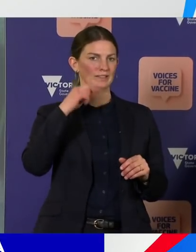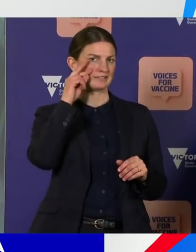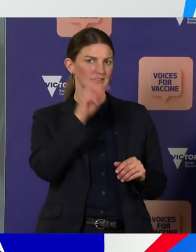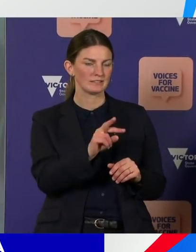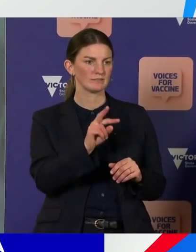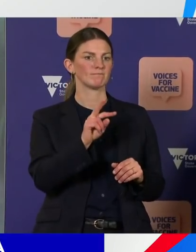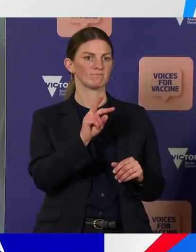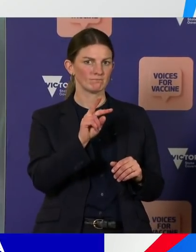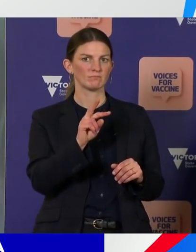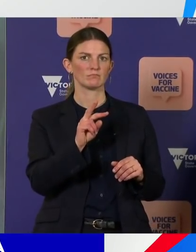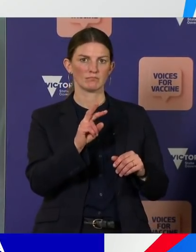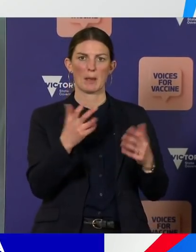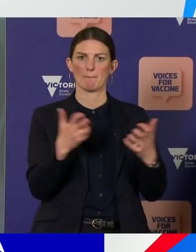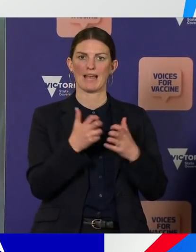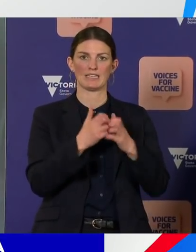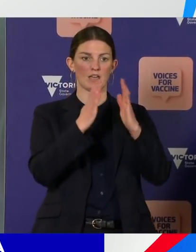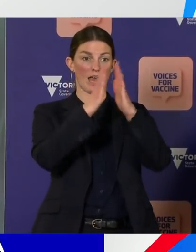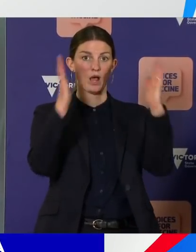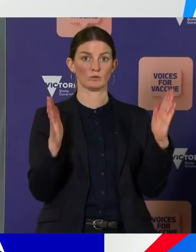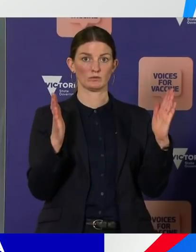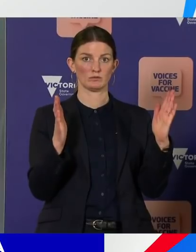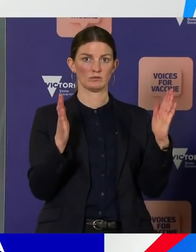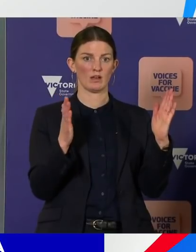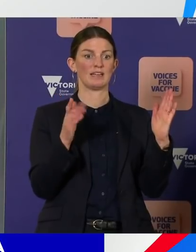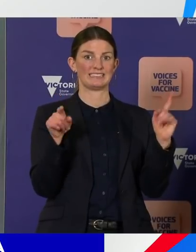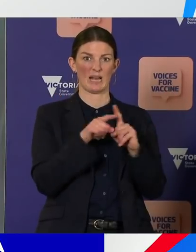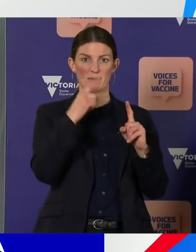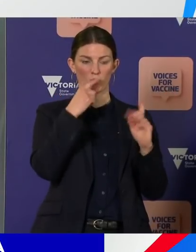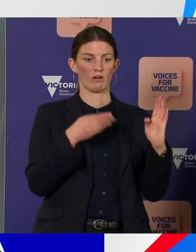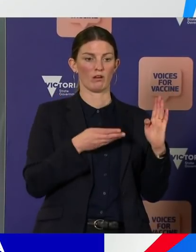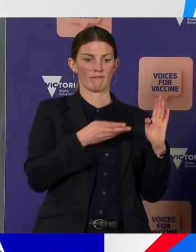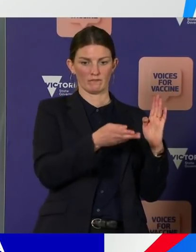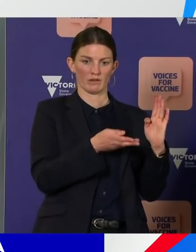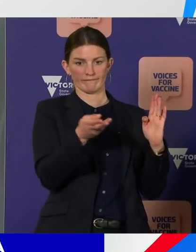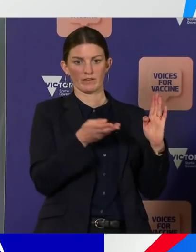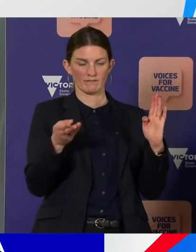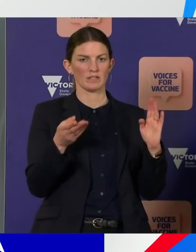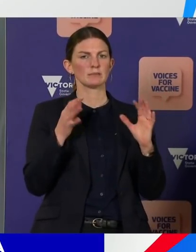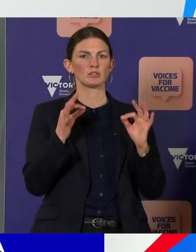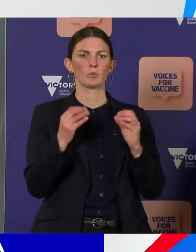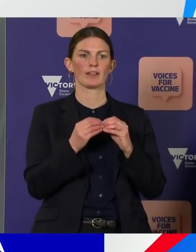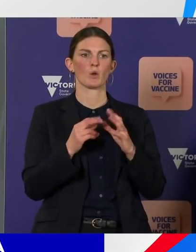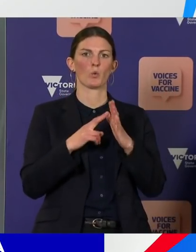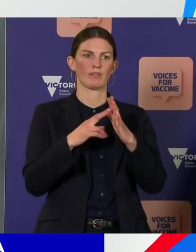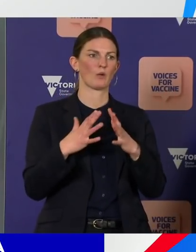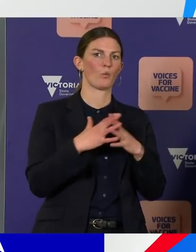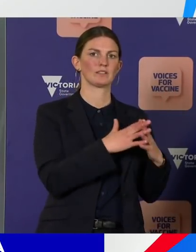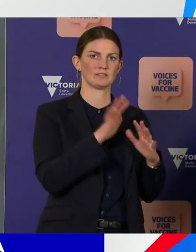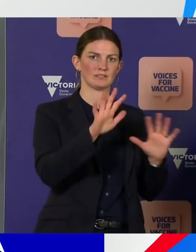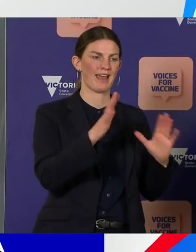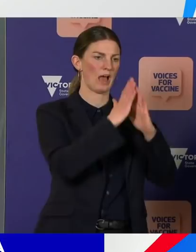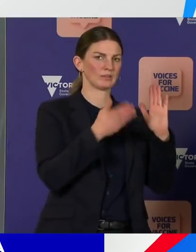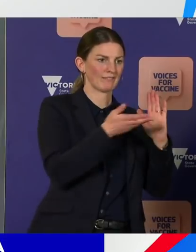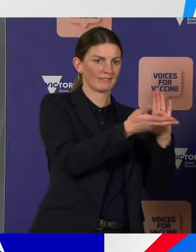significant household transmission, particularly within our northern and western suburbs. We're also seeing significant transition, particularly in small